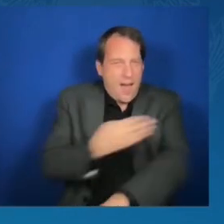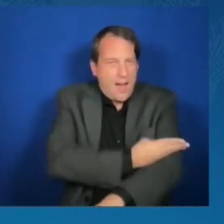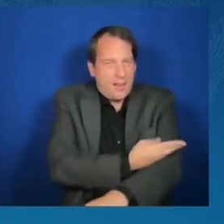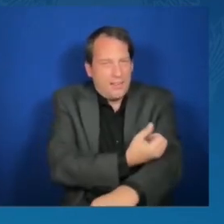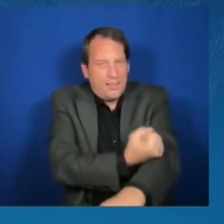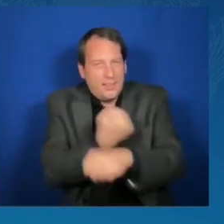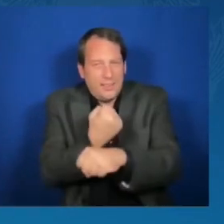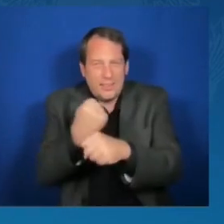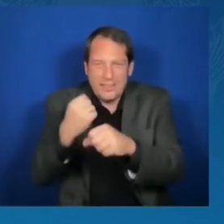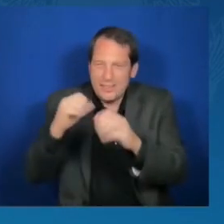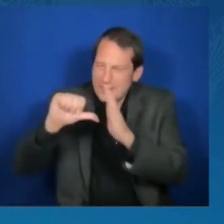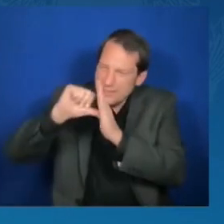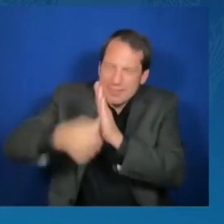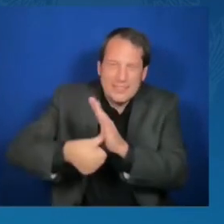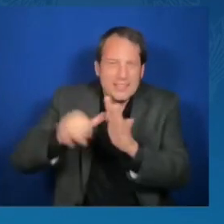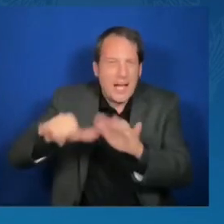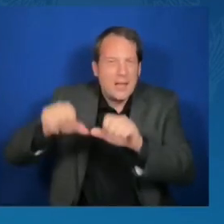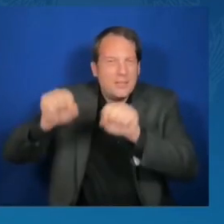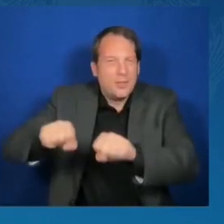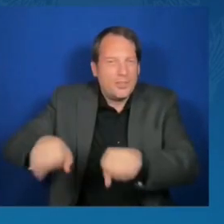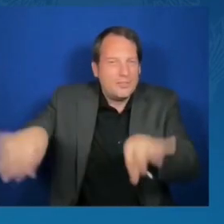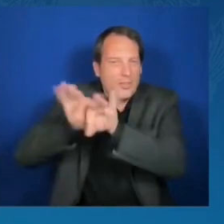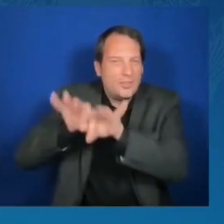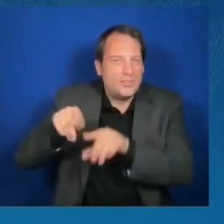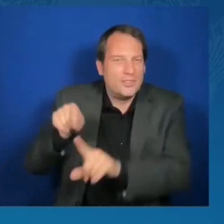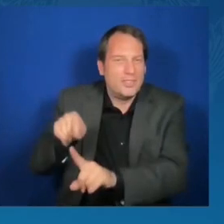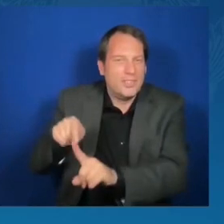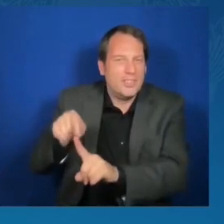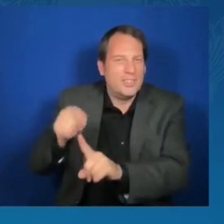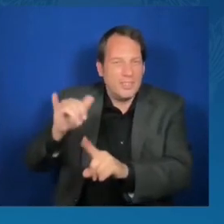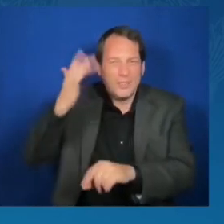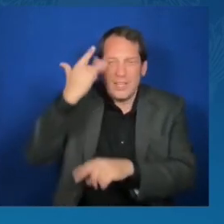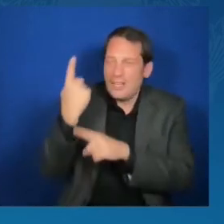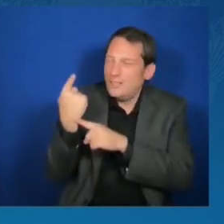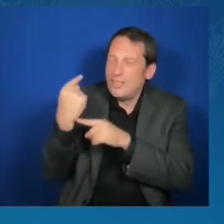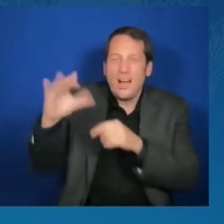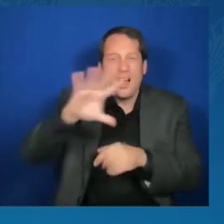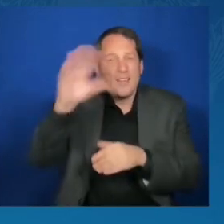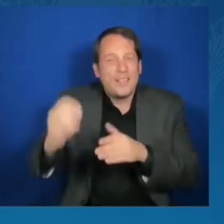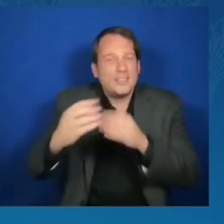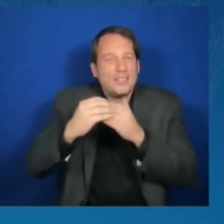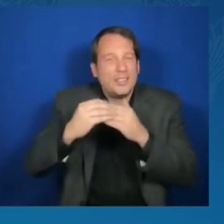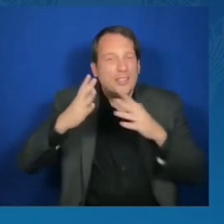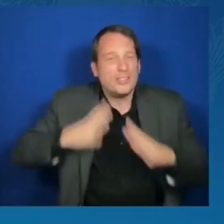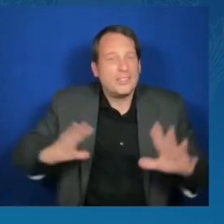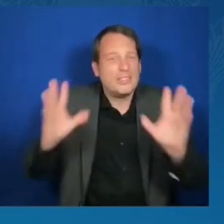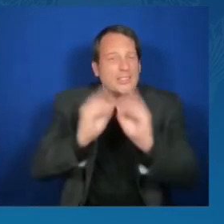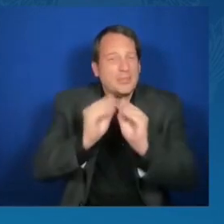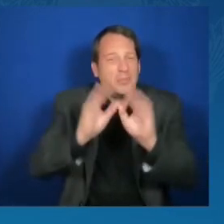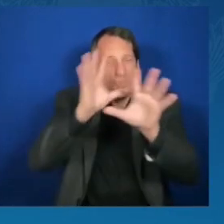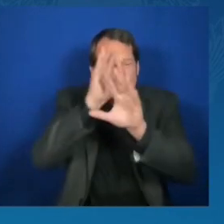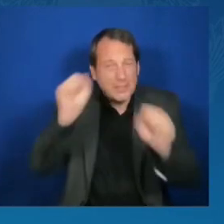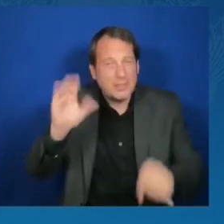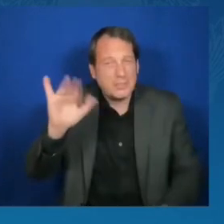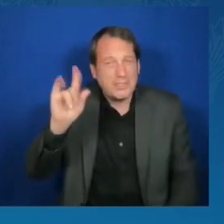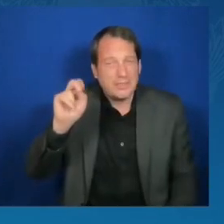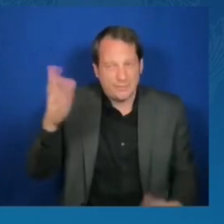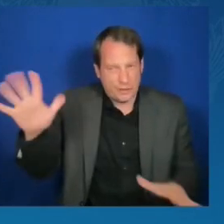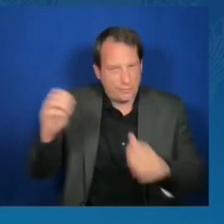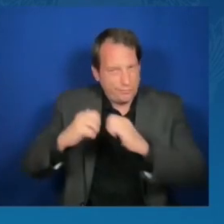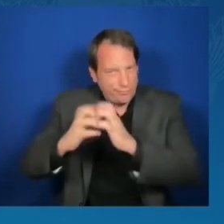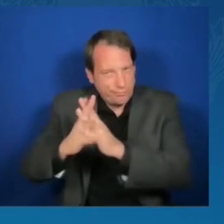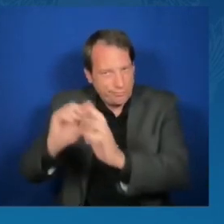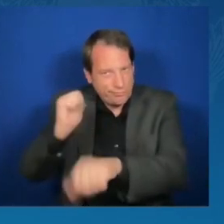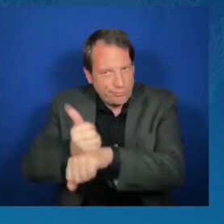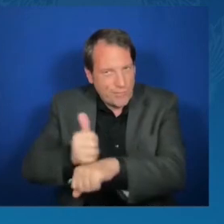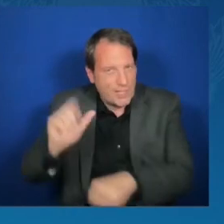to give us advice, recommendations on how we can better strengthen ties between the people of African countries and the people